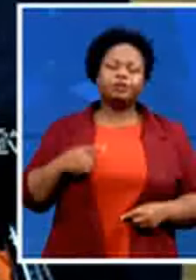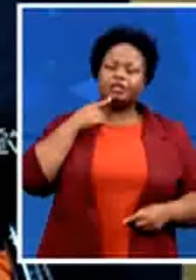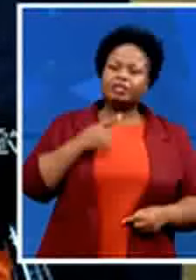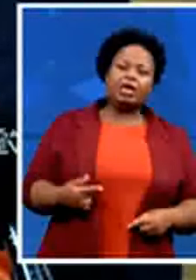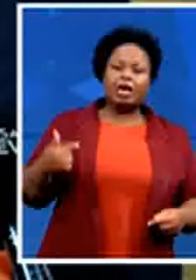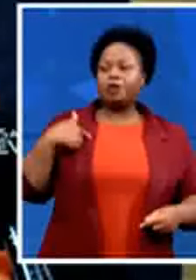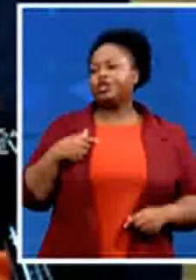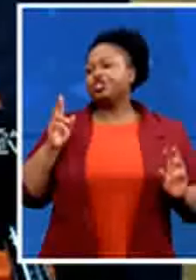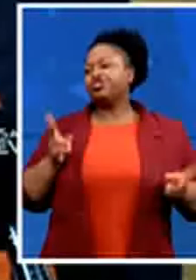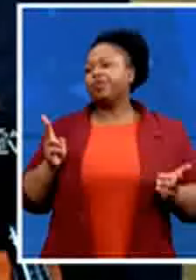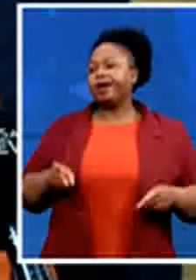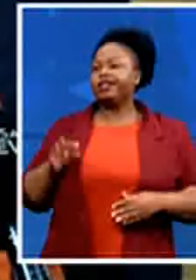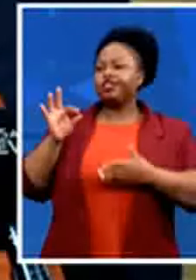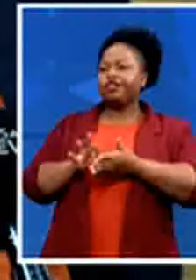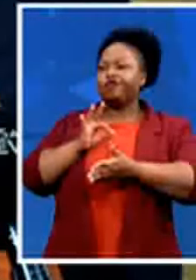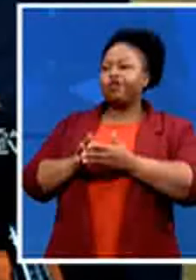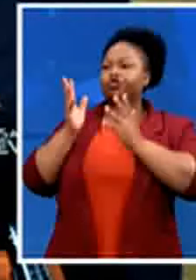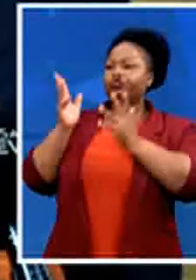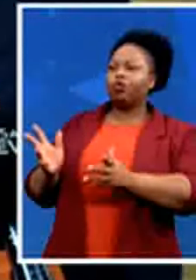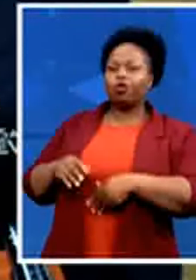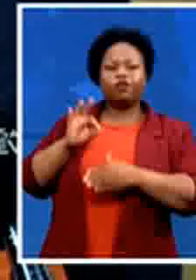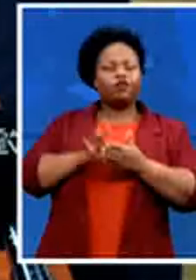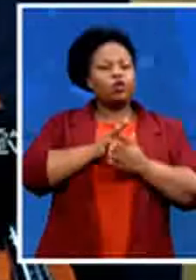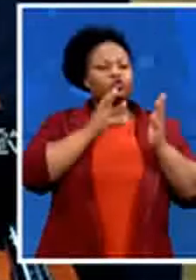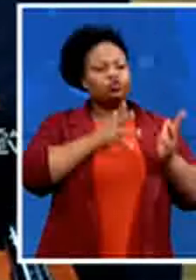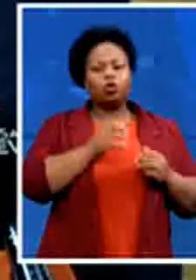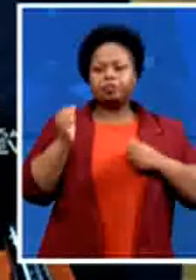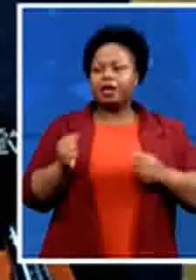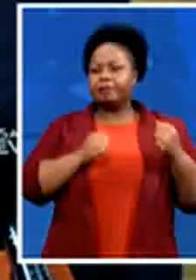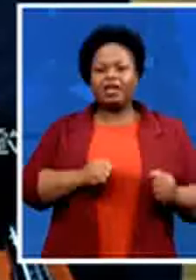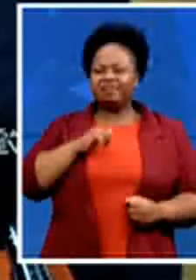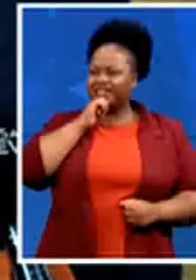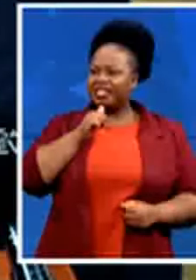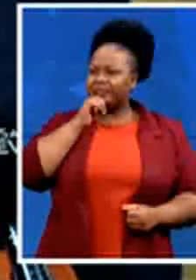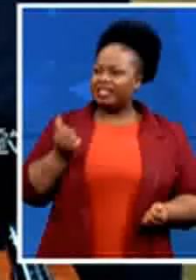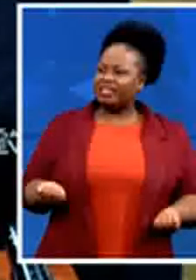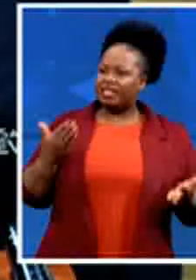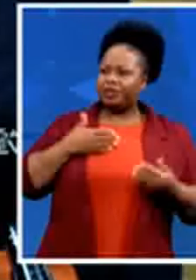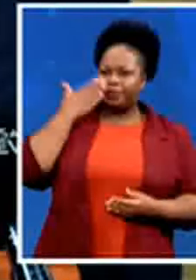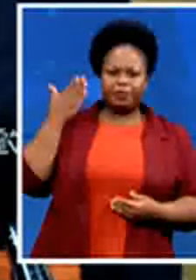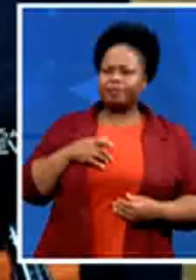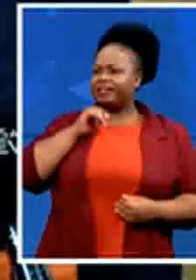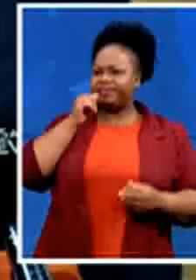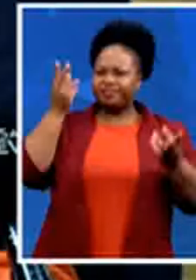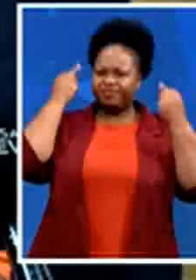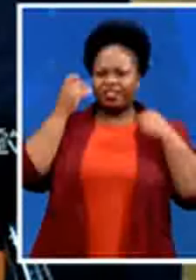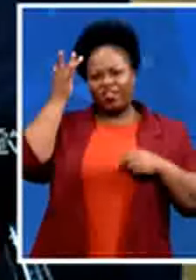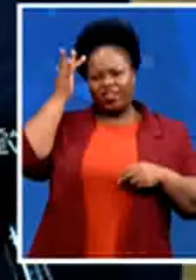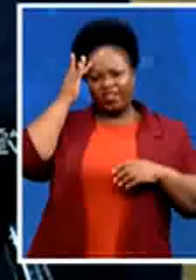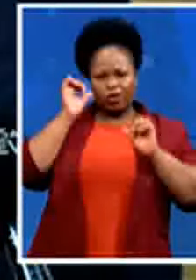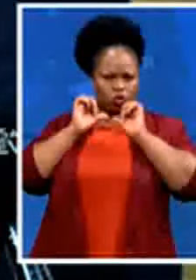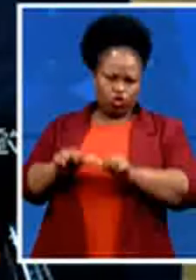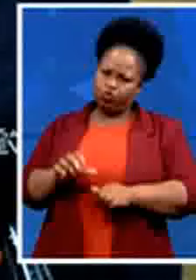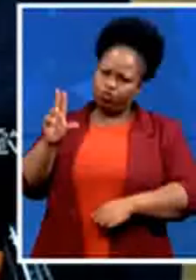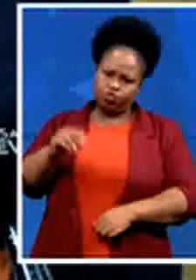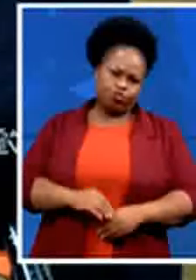normally vote that party irrespective whether they deliver to you or not so what